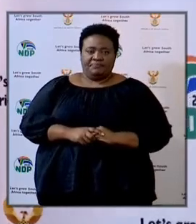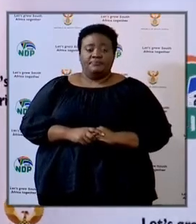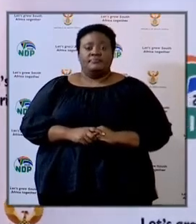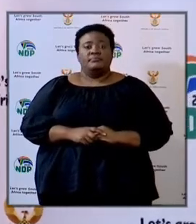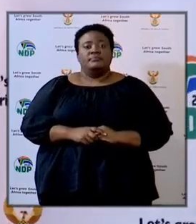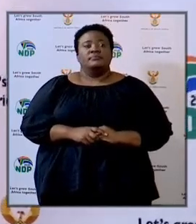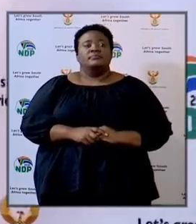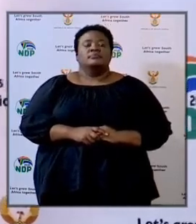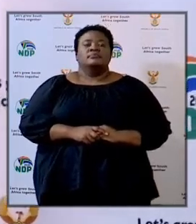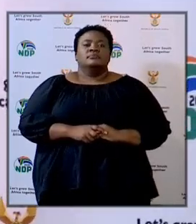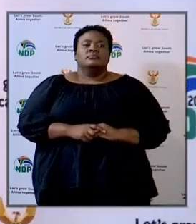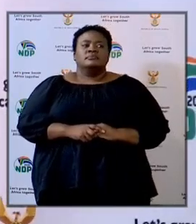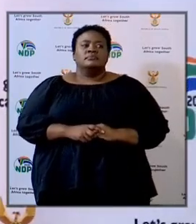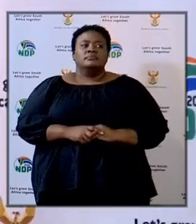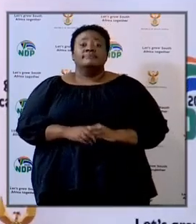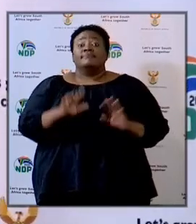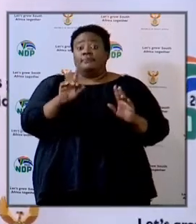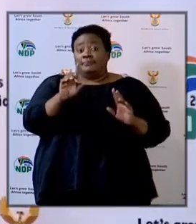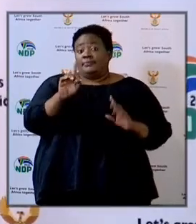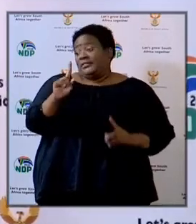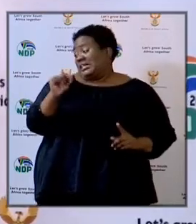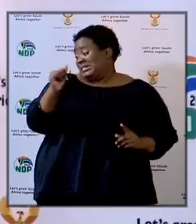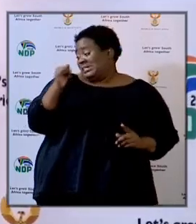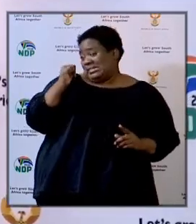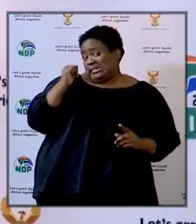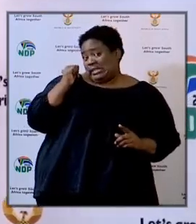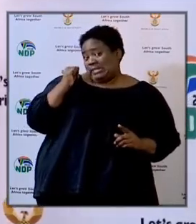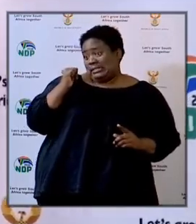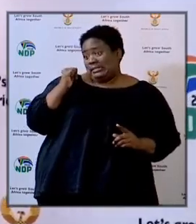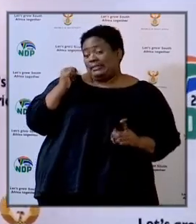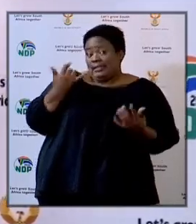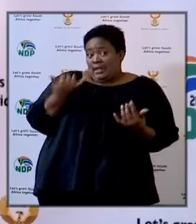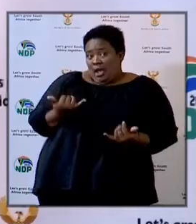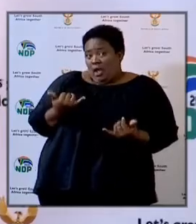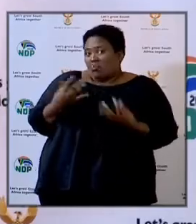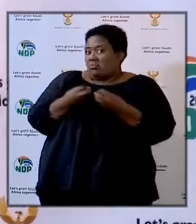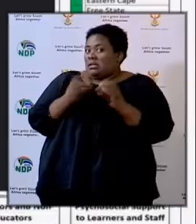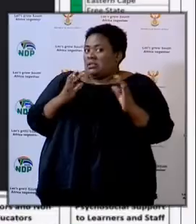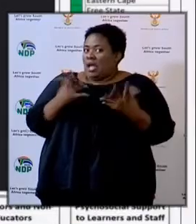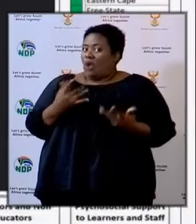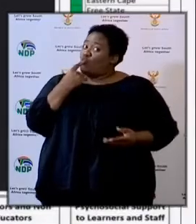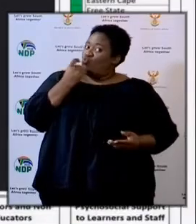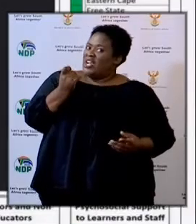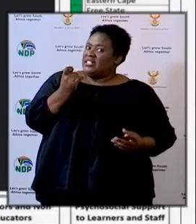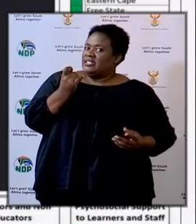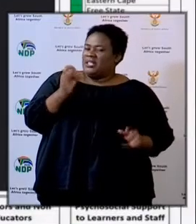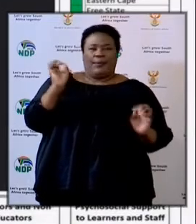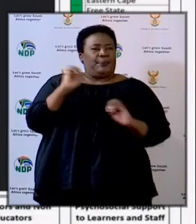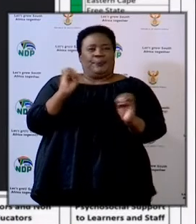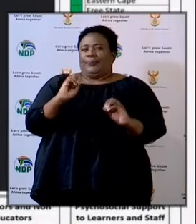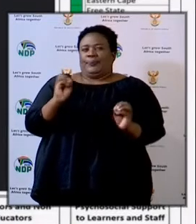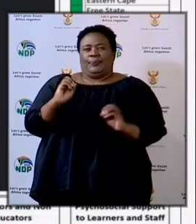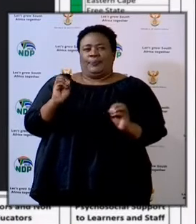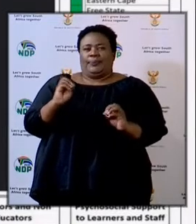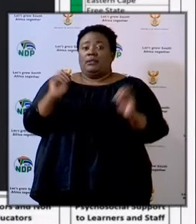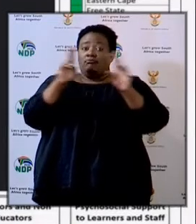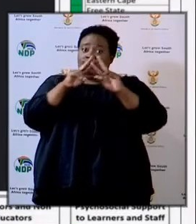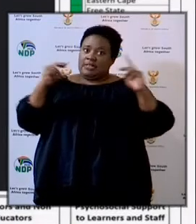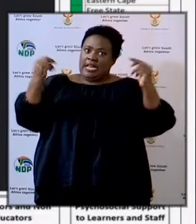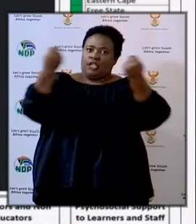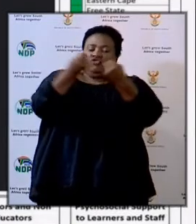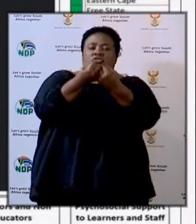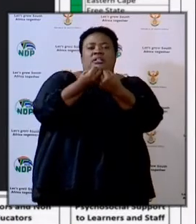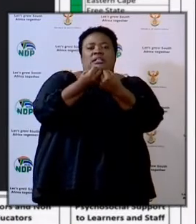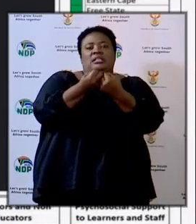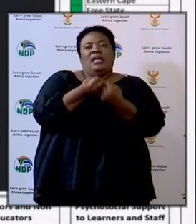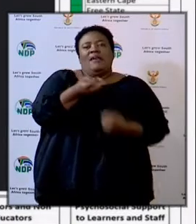Well, as at yesterday, this is the picture. No rate, as you can see nationally.